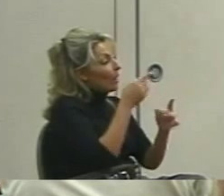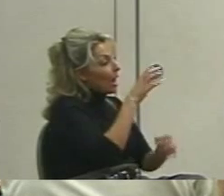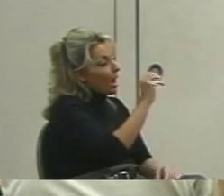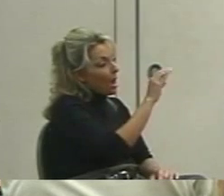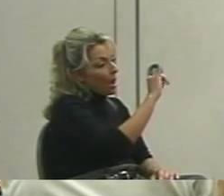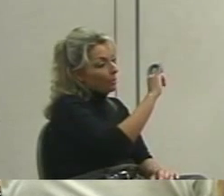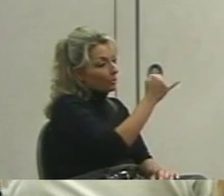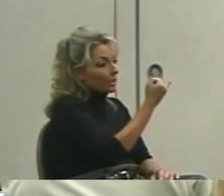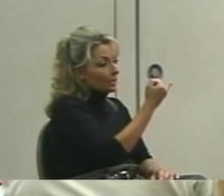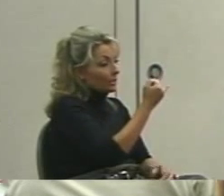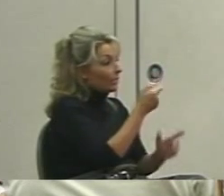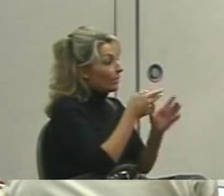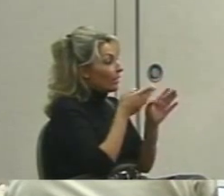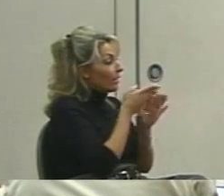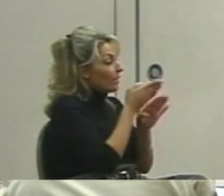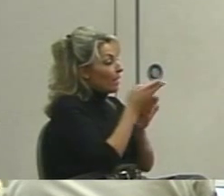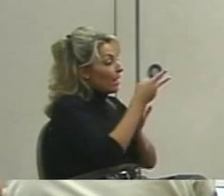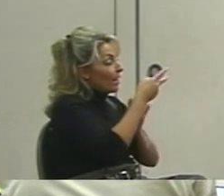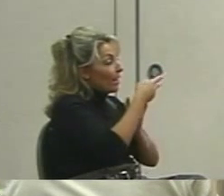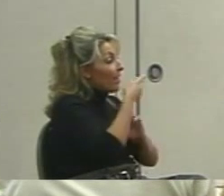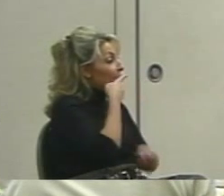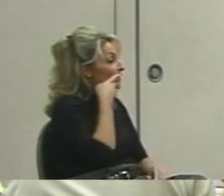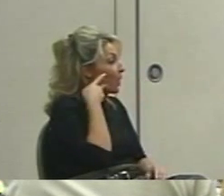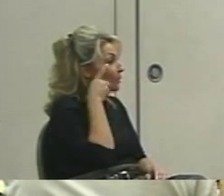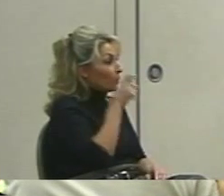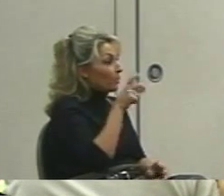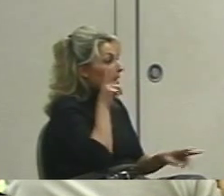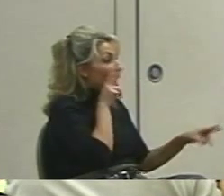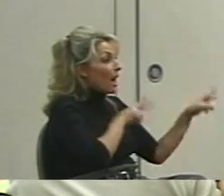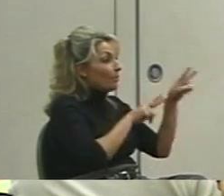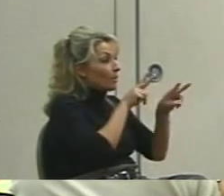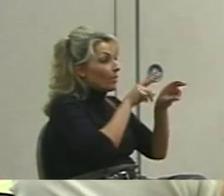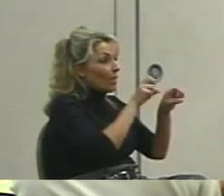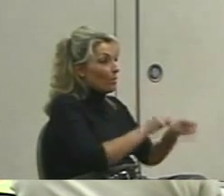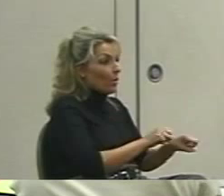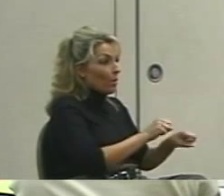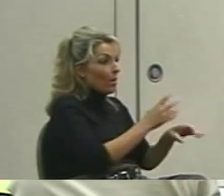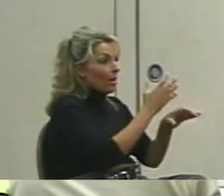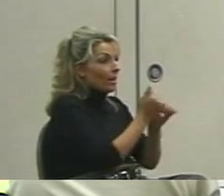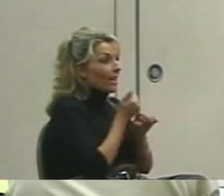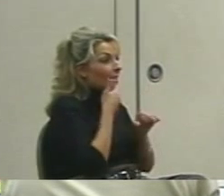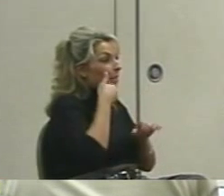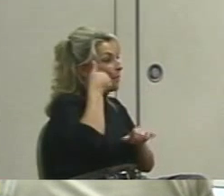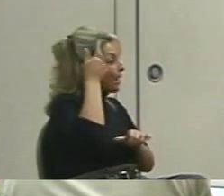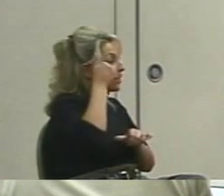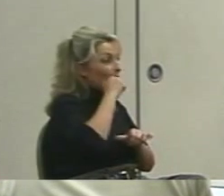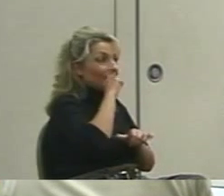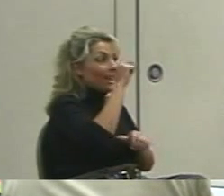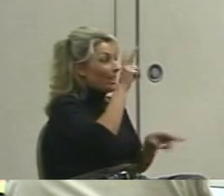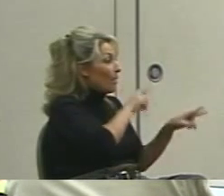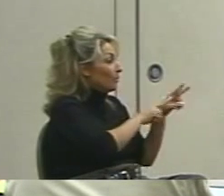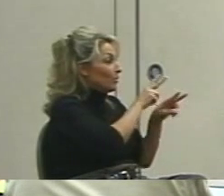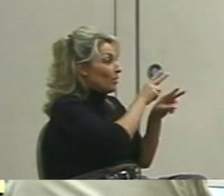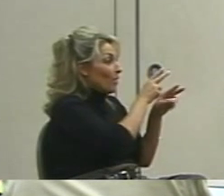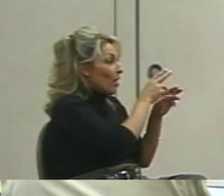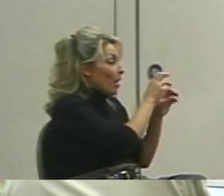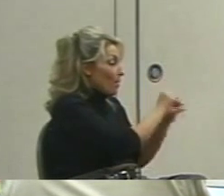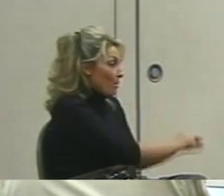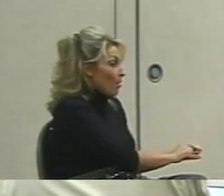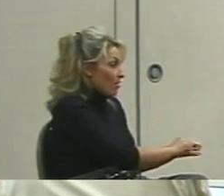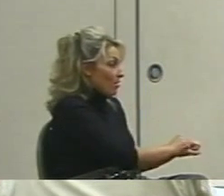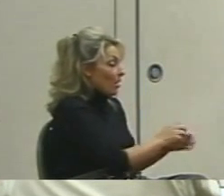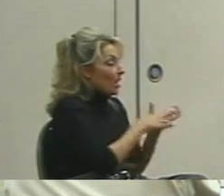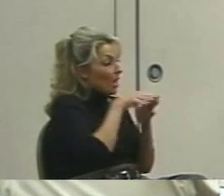verb should be observable. Get better is not observable. Student